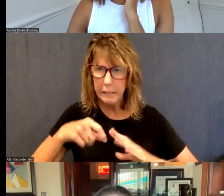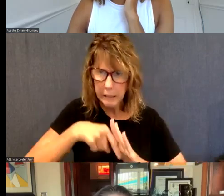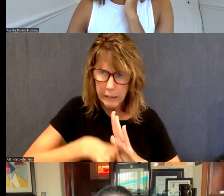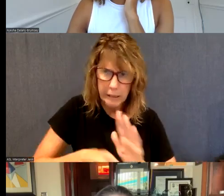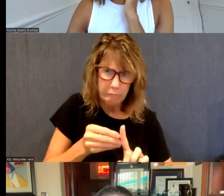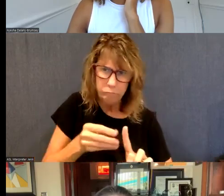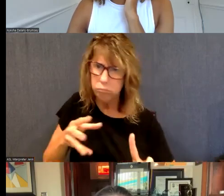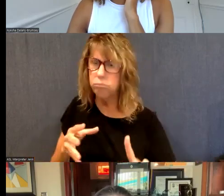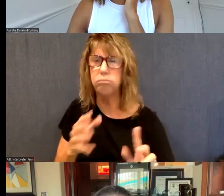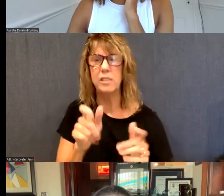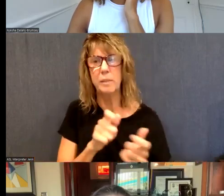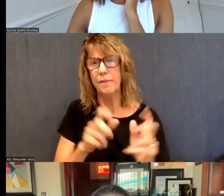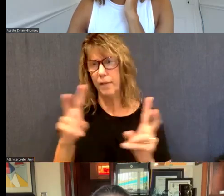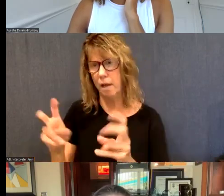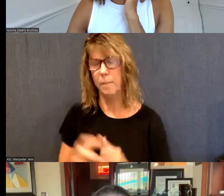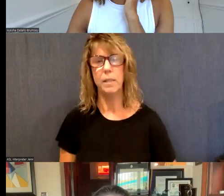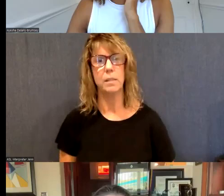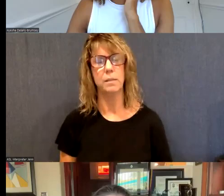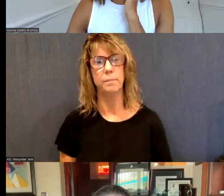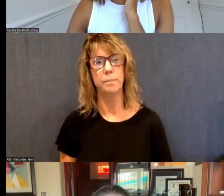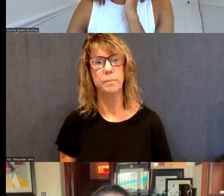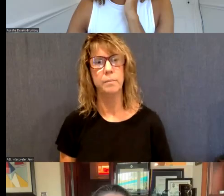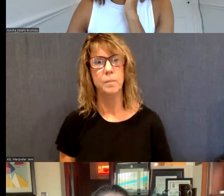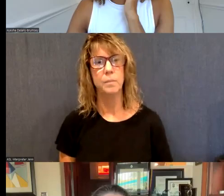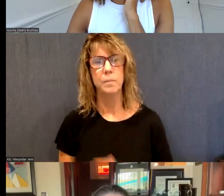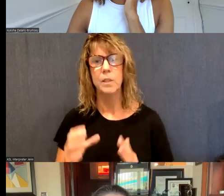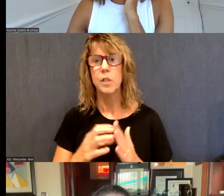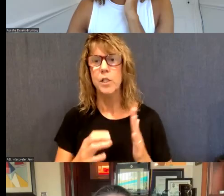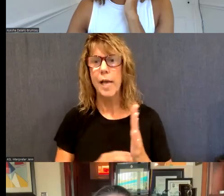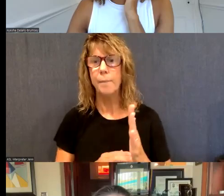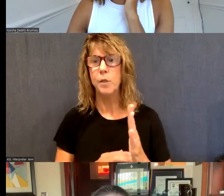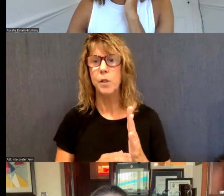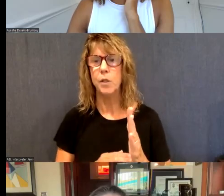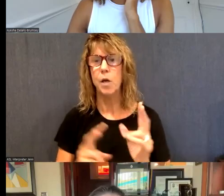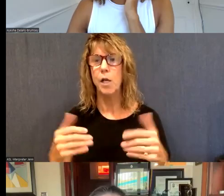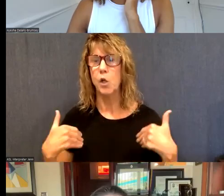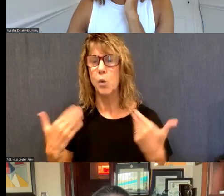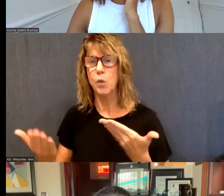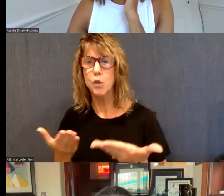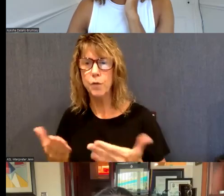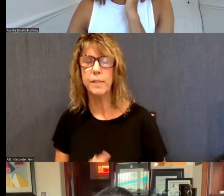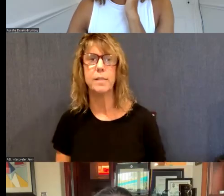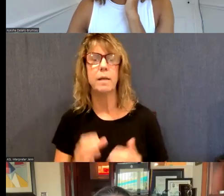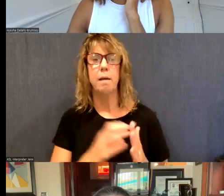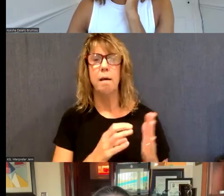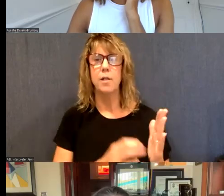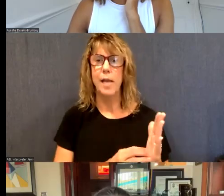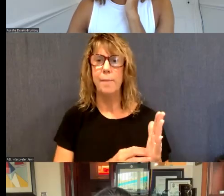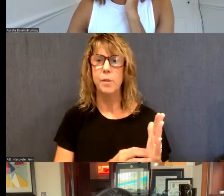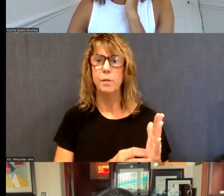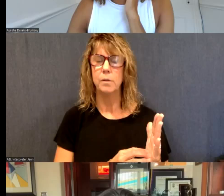depth. So, um, there's, uh, a chapter on youth services. There's chapters on,